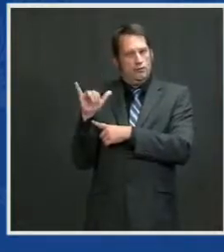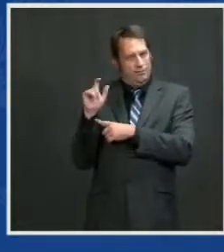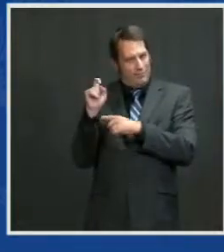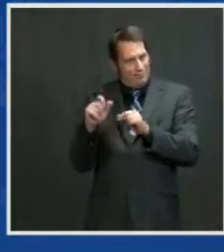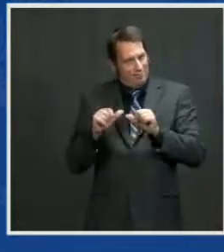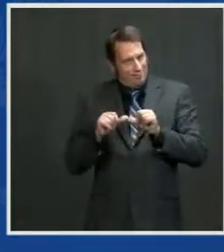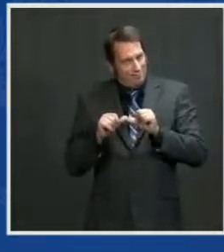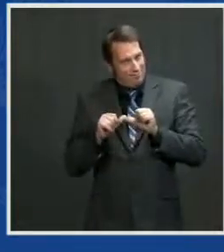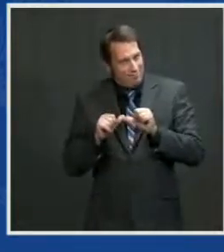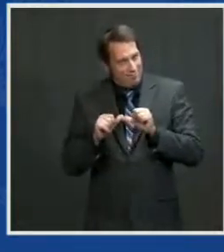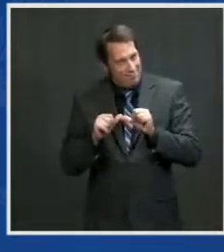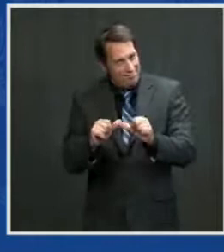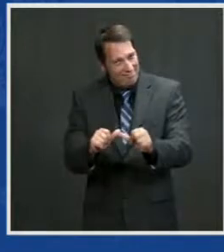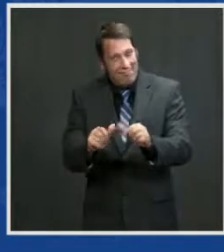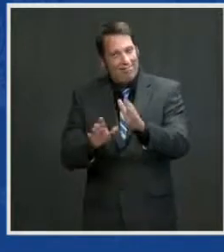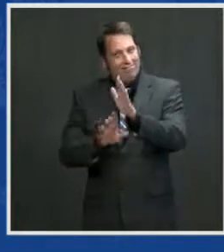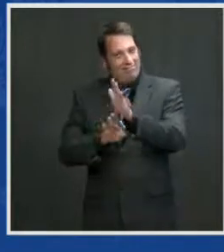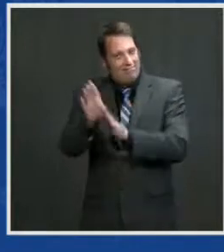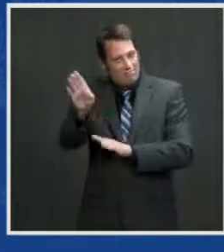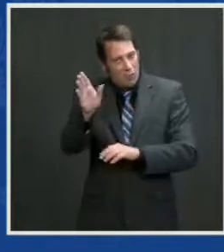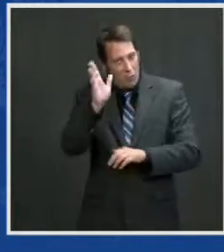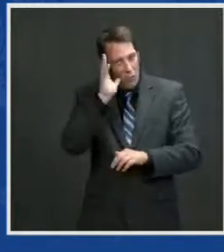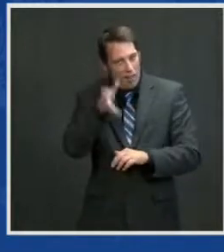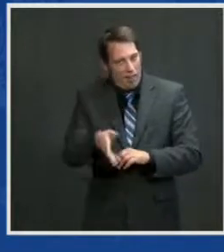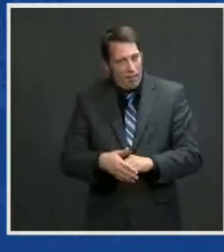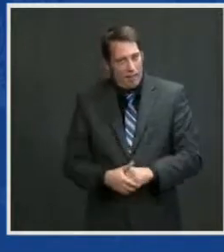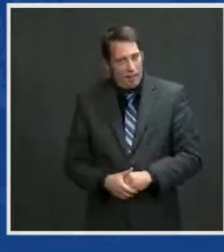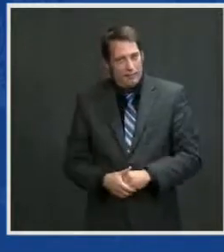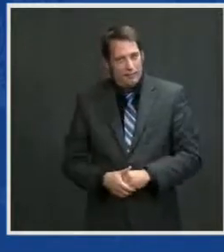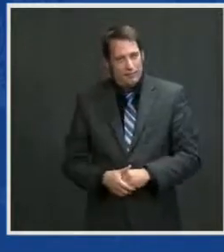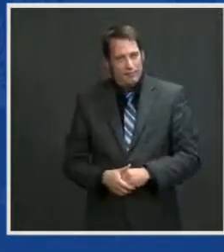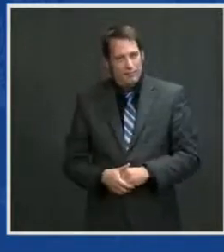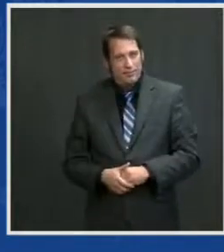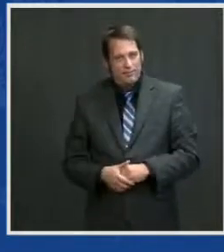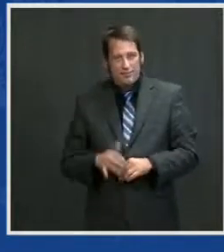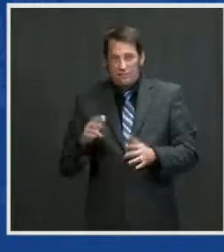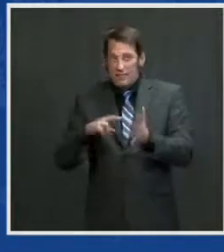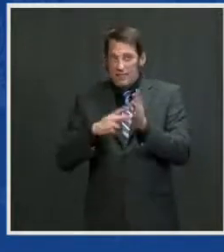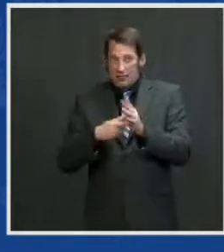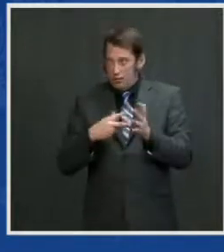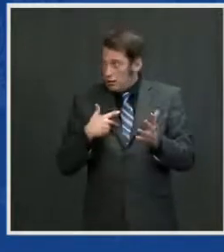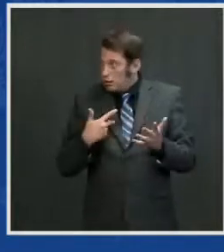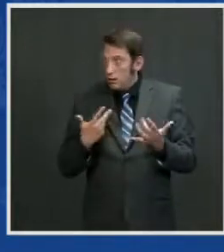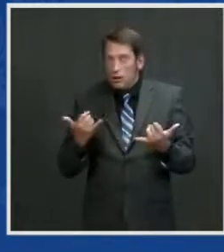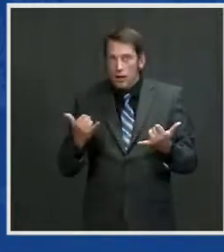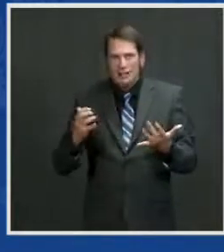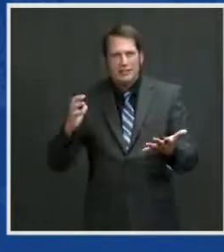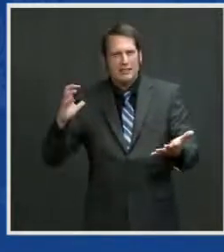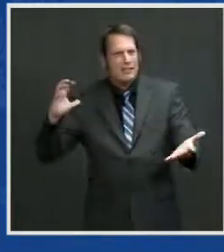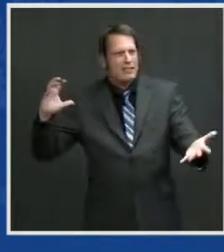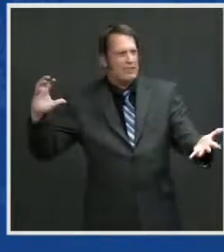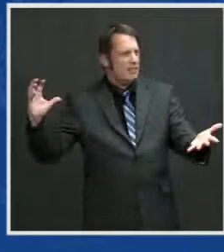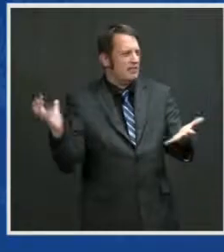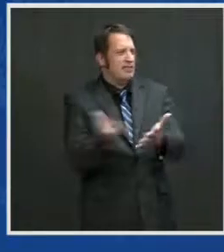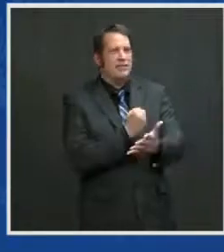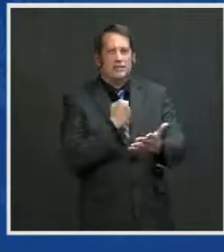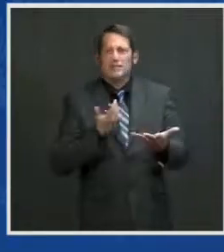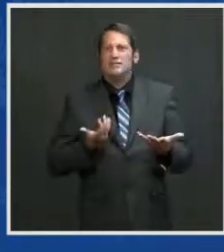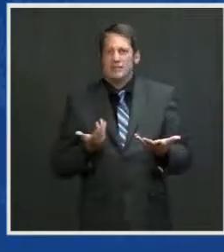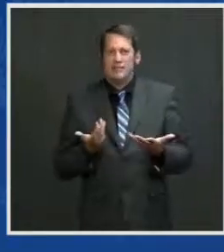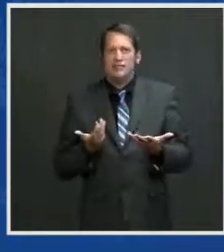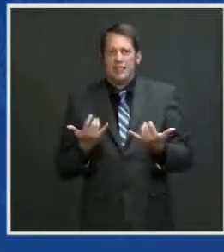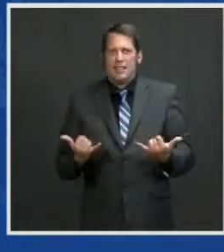to seize the enormous opportunities of a new age. We have to discredit those who believe that the age of